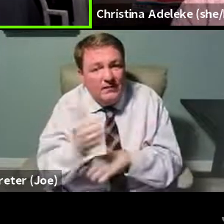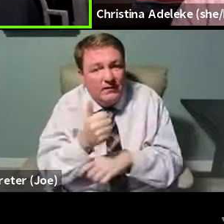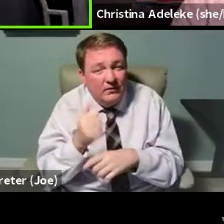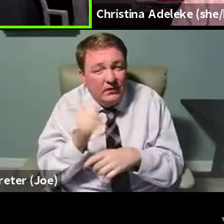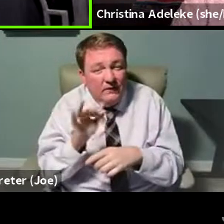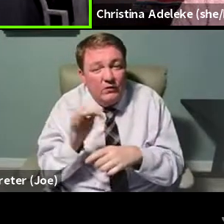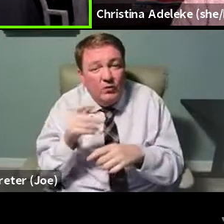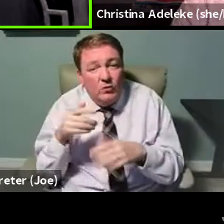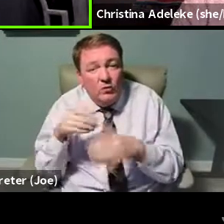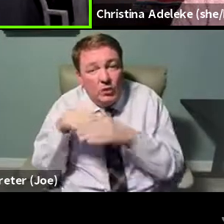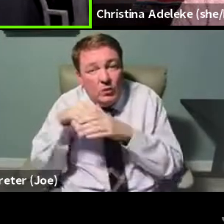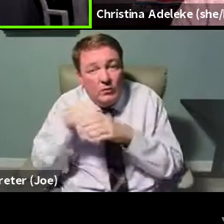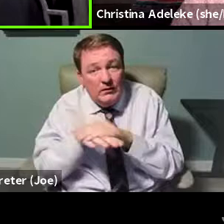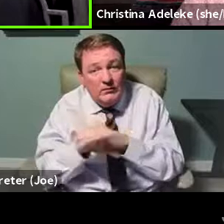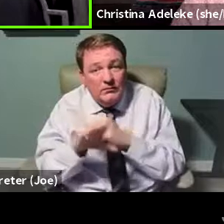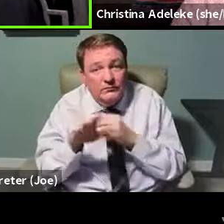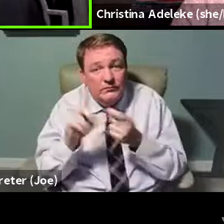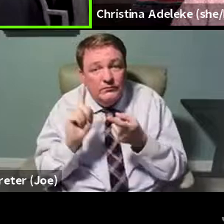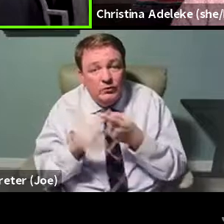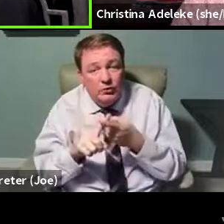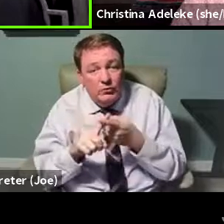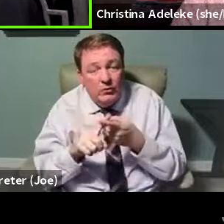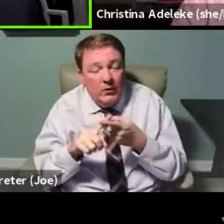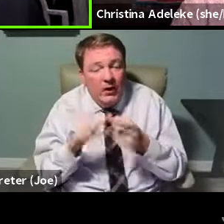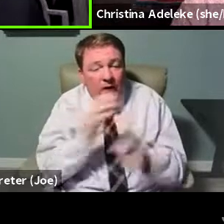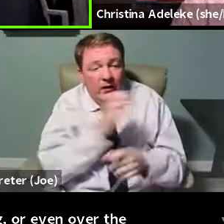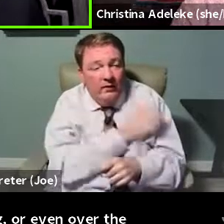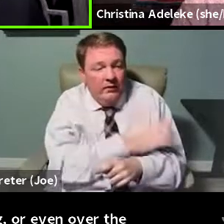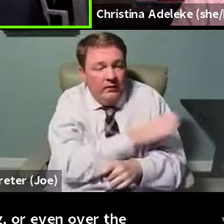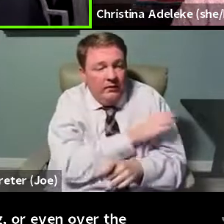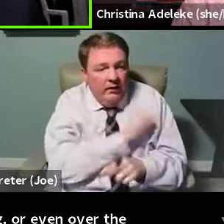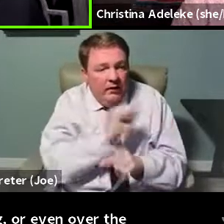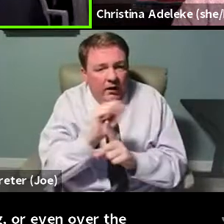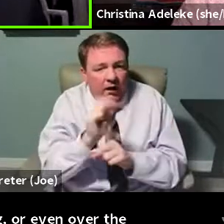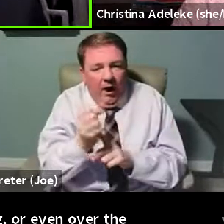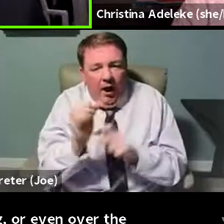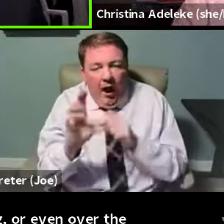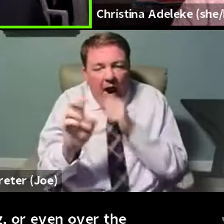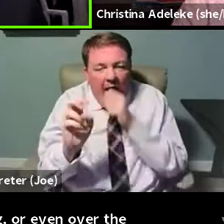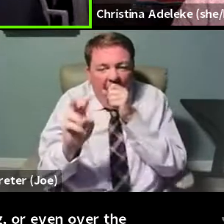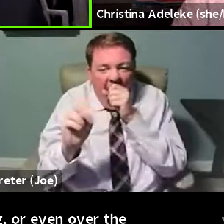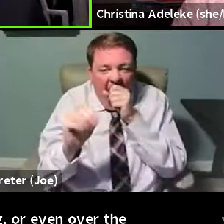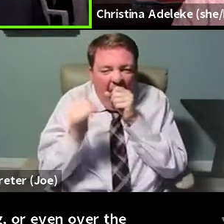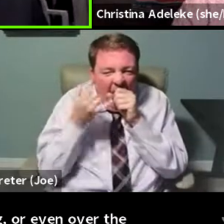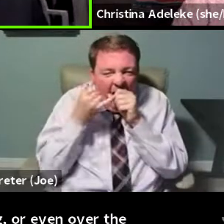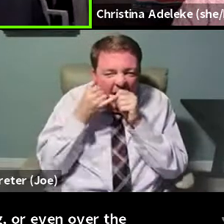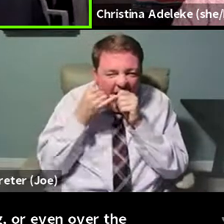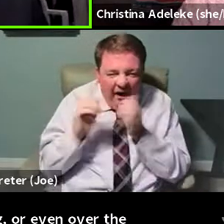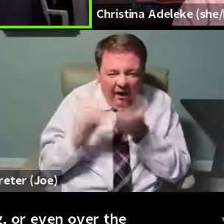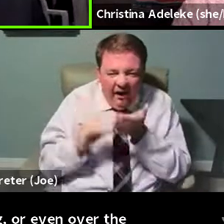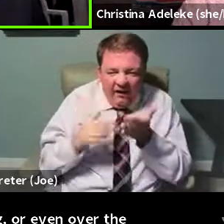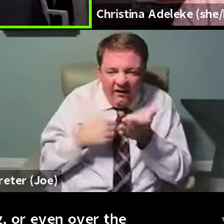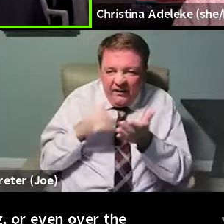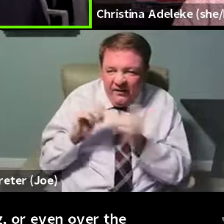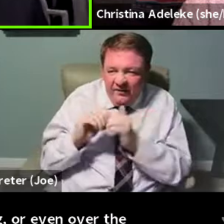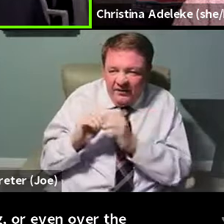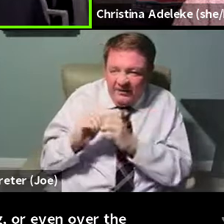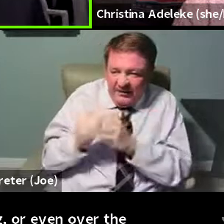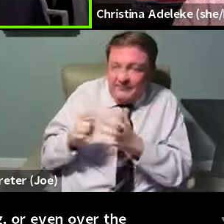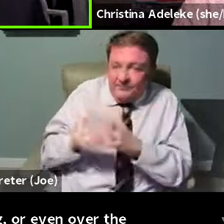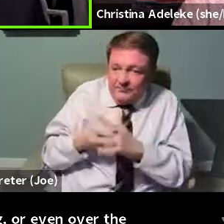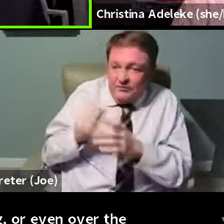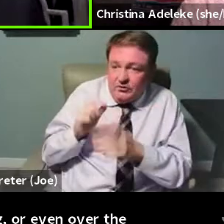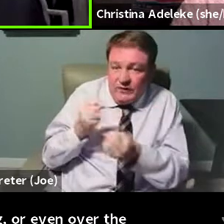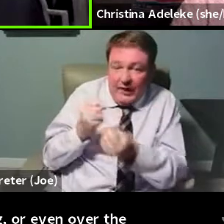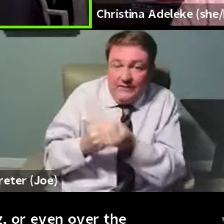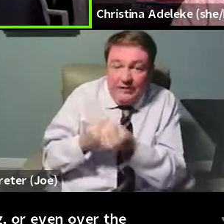clinical setting or even over the telephone, that's the beginning of advocating for yourself. What you need, why you need it,